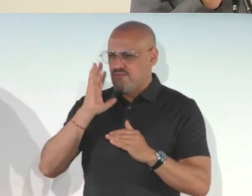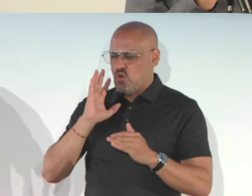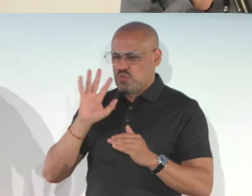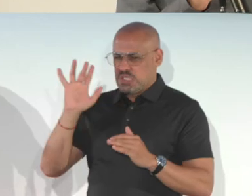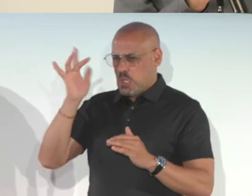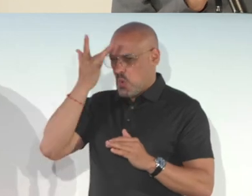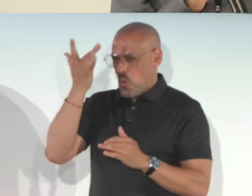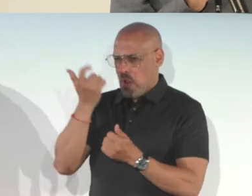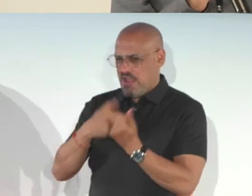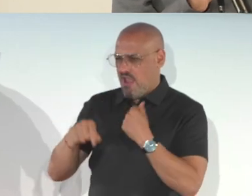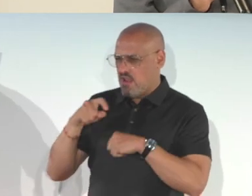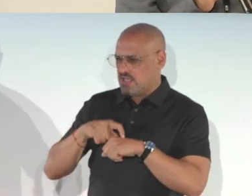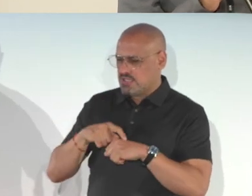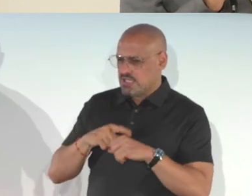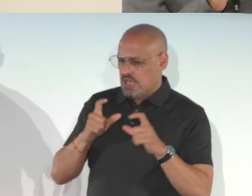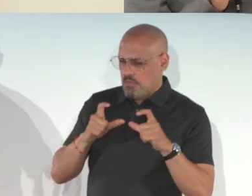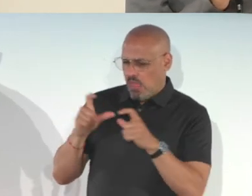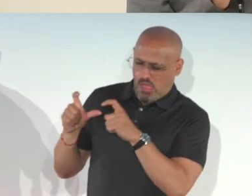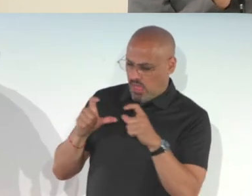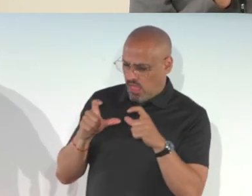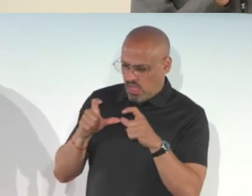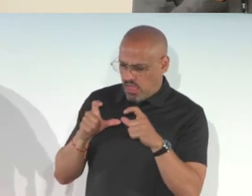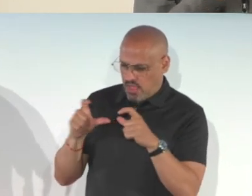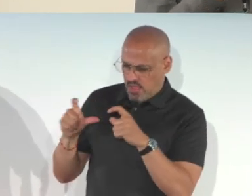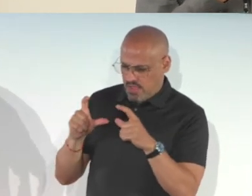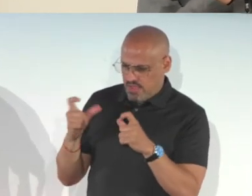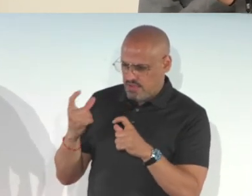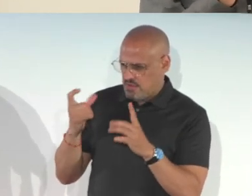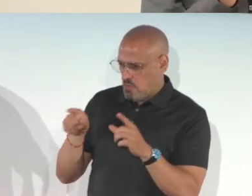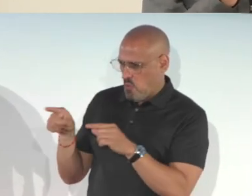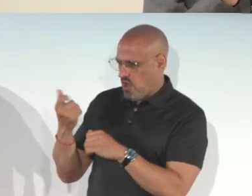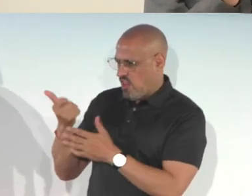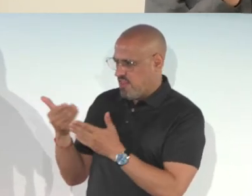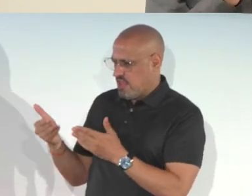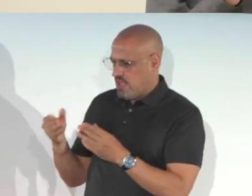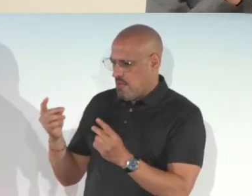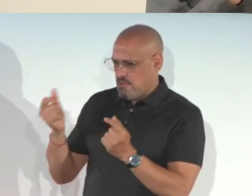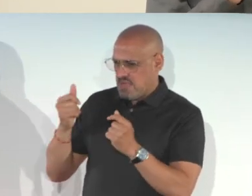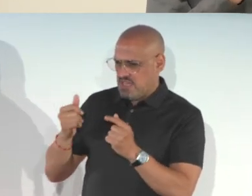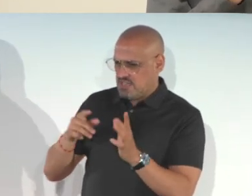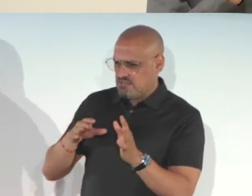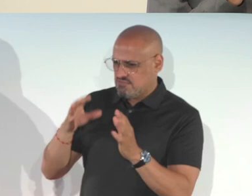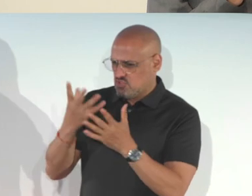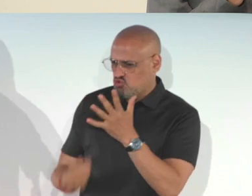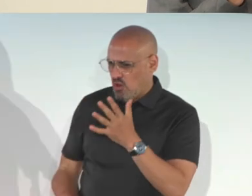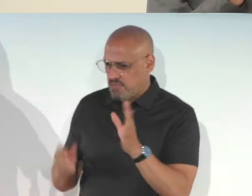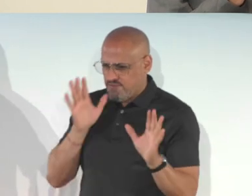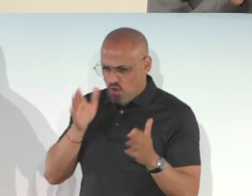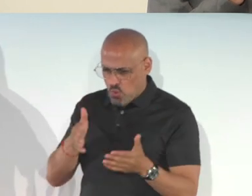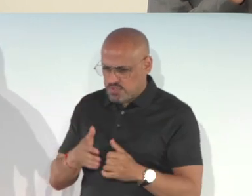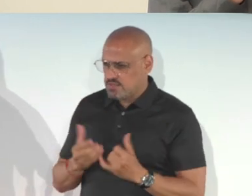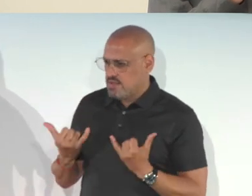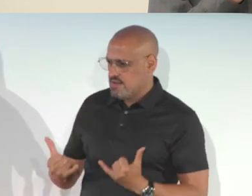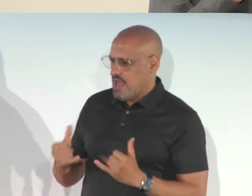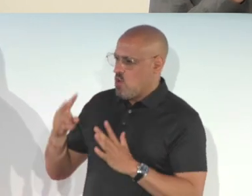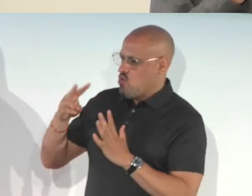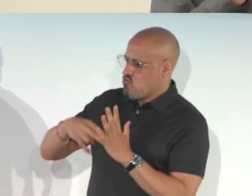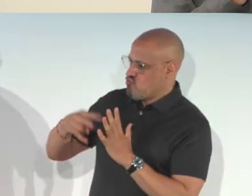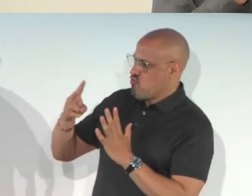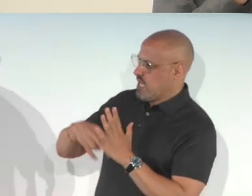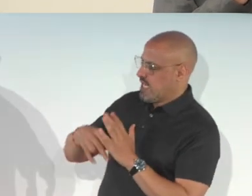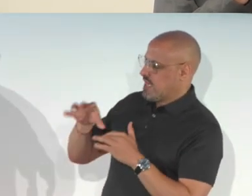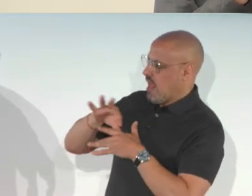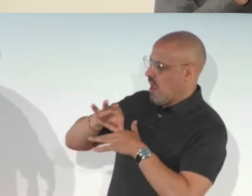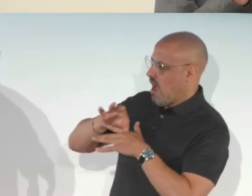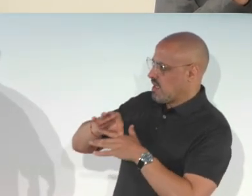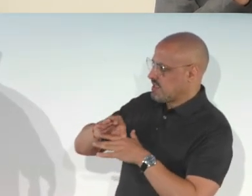annoying every time you would slightly move your camera and point it at something else, it will immediately jump the focus. Now it kind of reads out the content